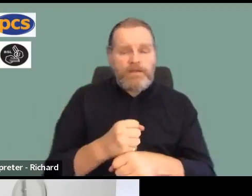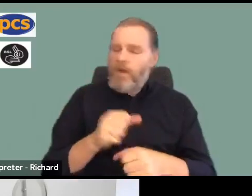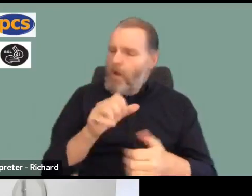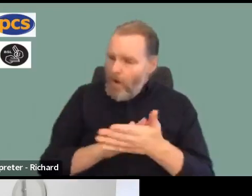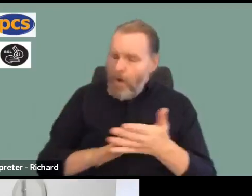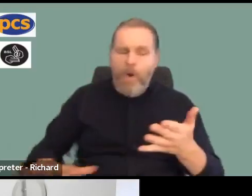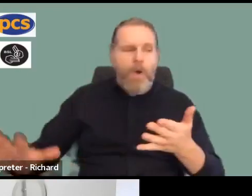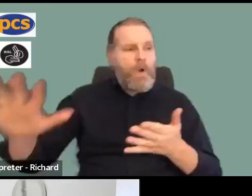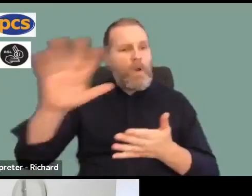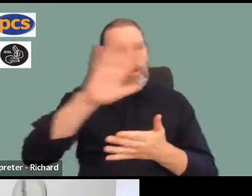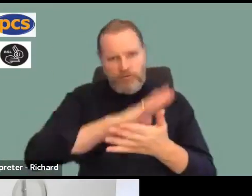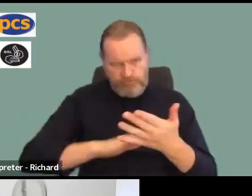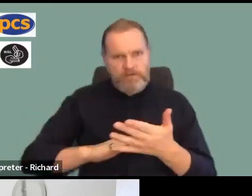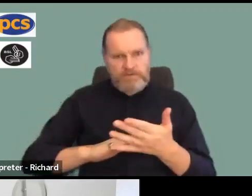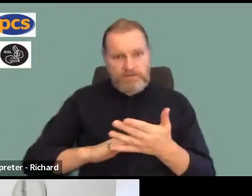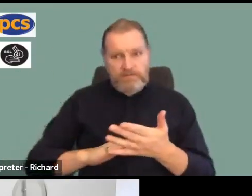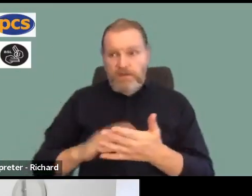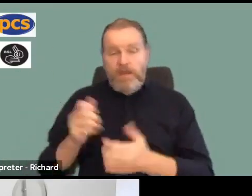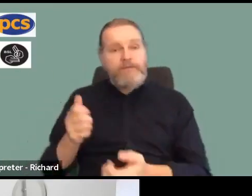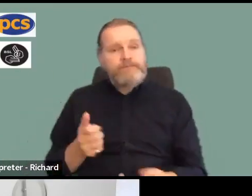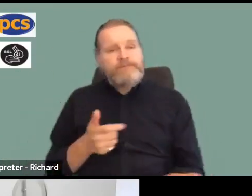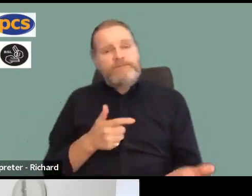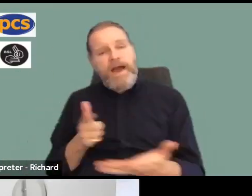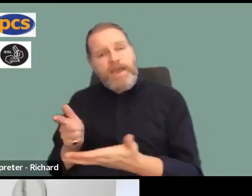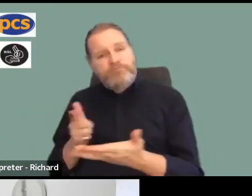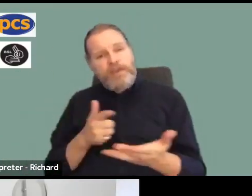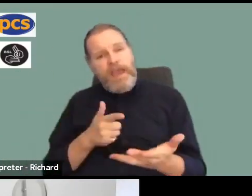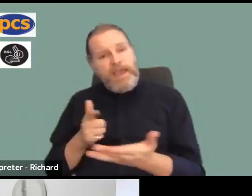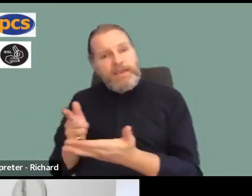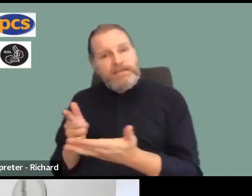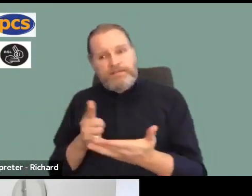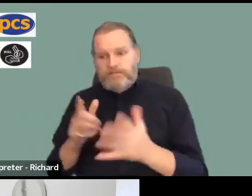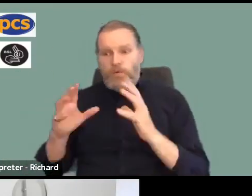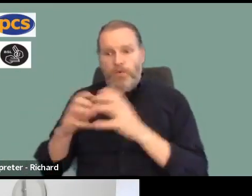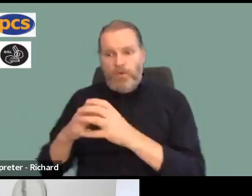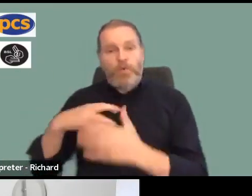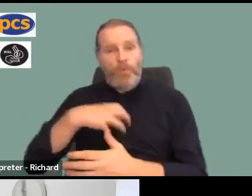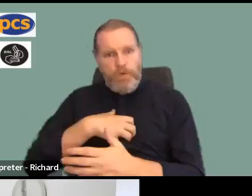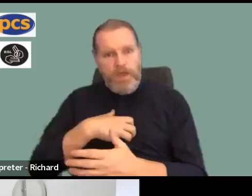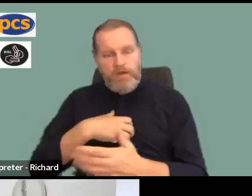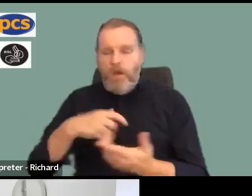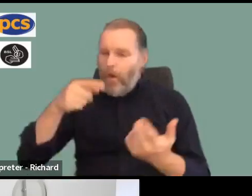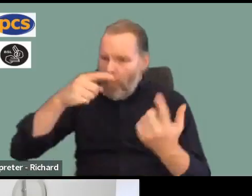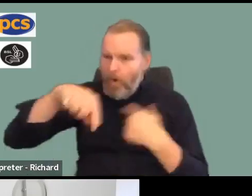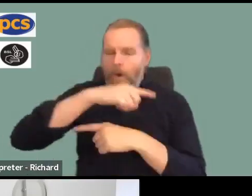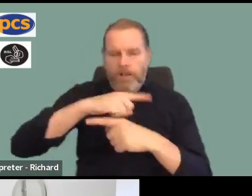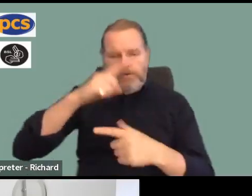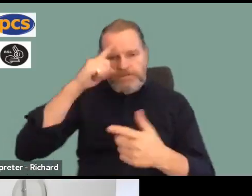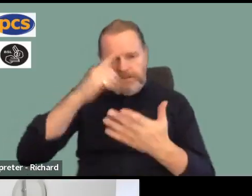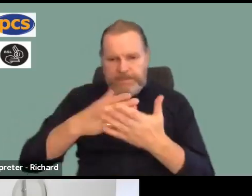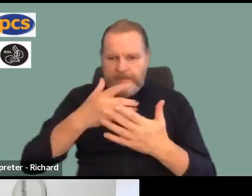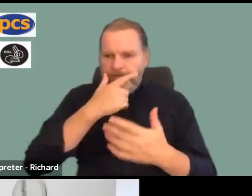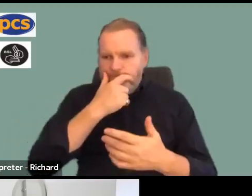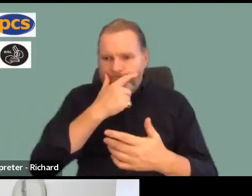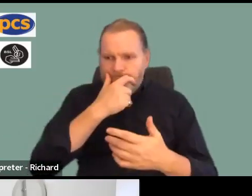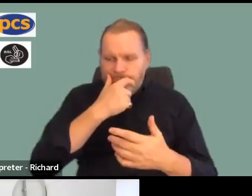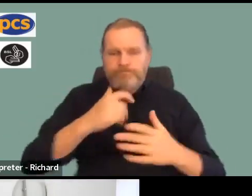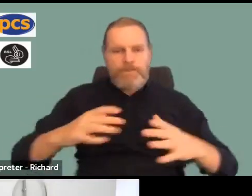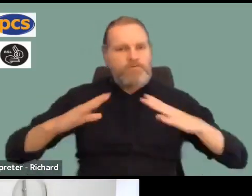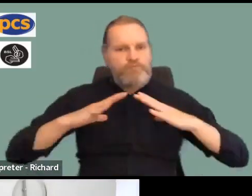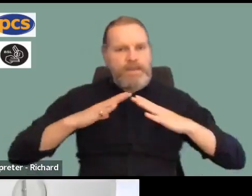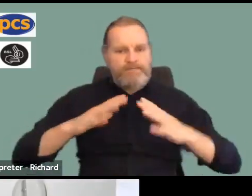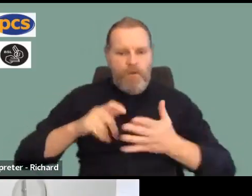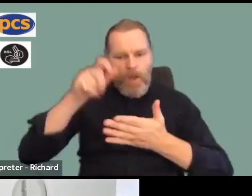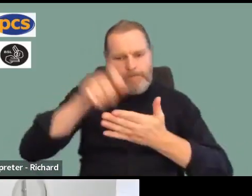sector, probably including the fire brigades union, and many others are all now either deciding to ballot in the autumn,